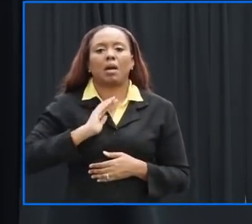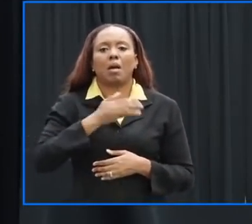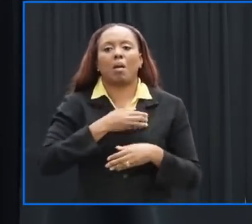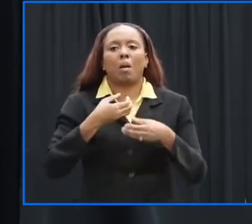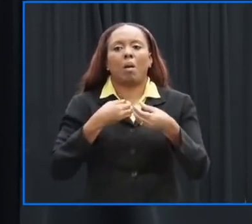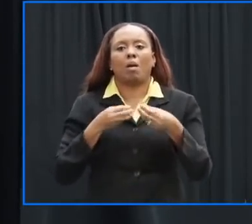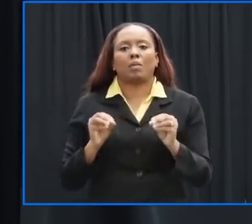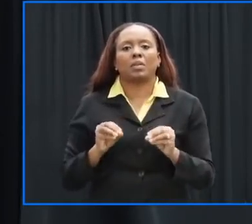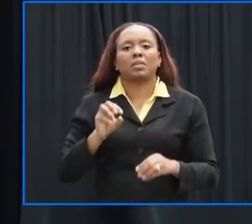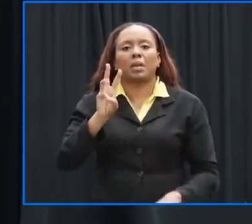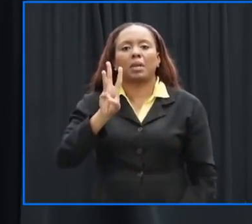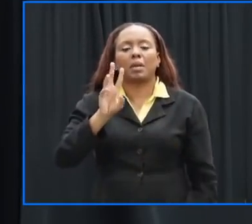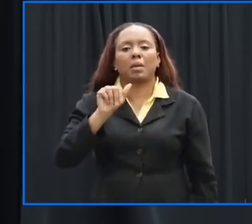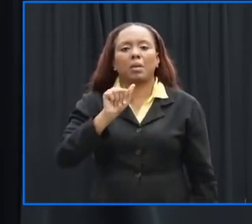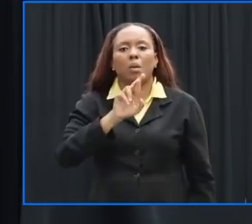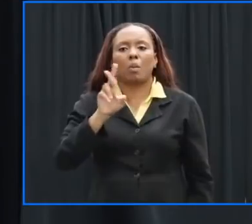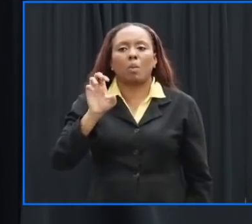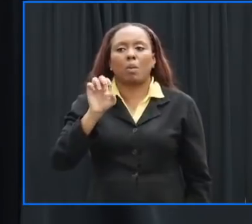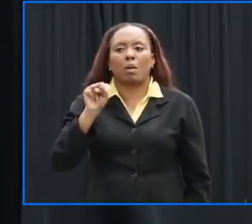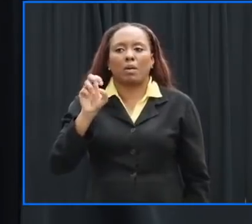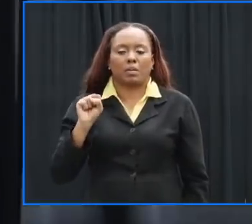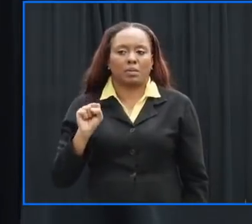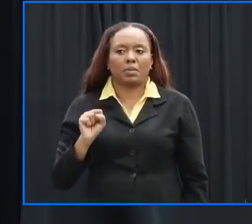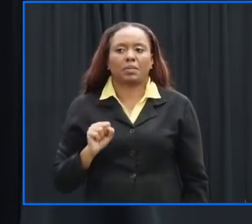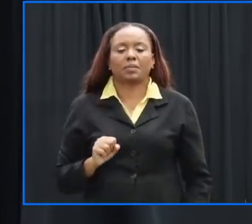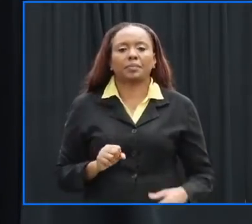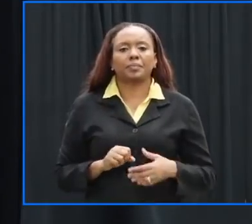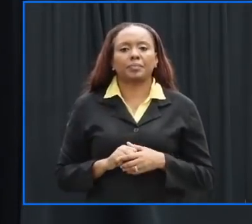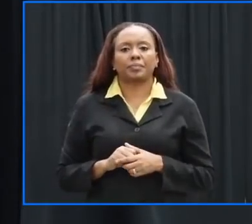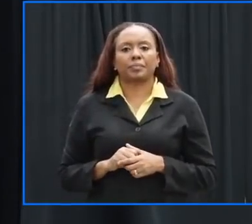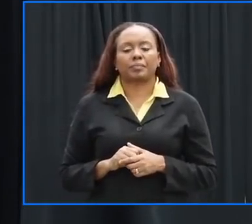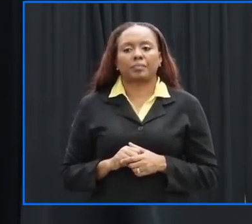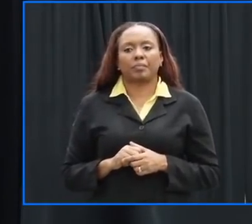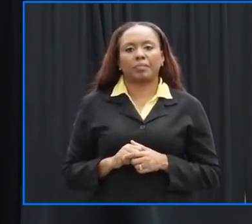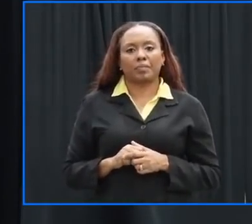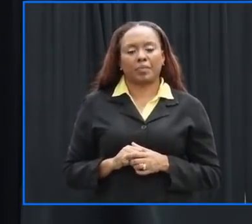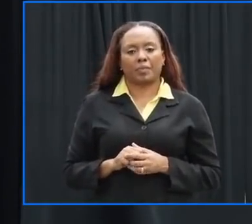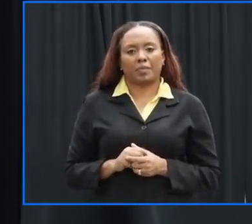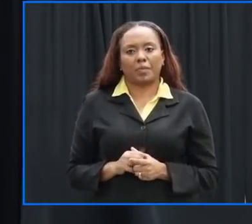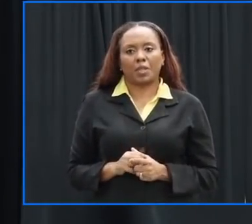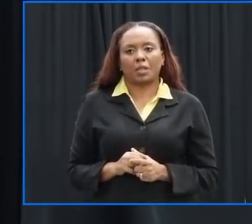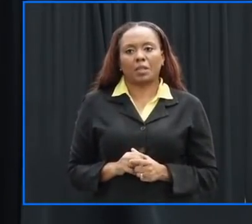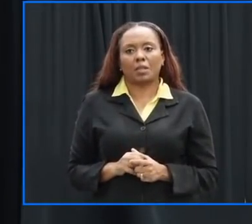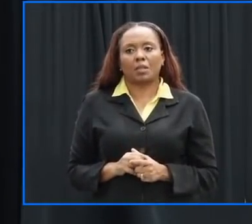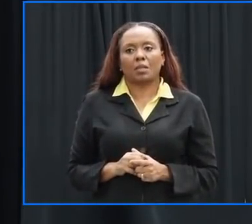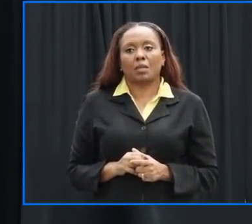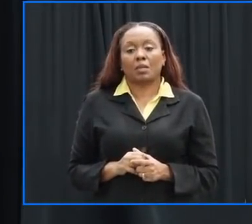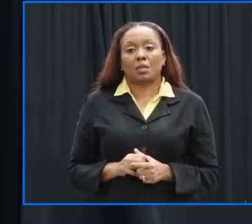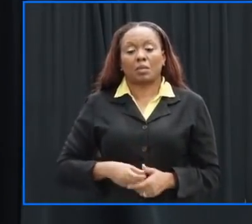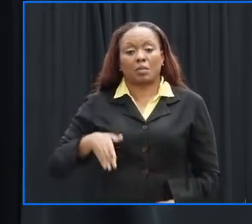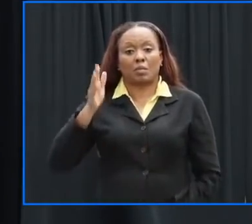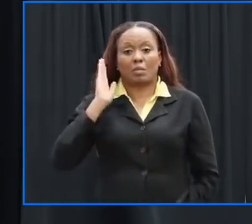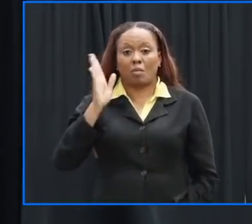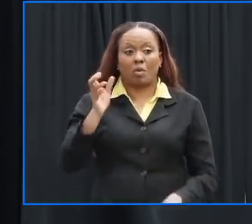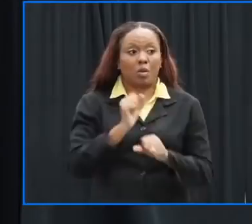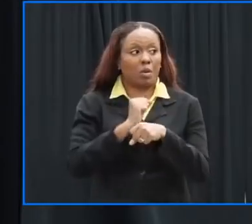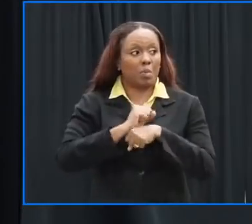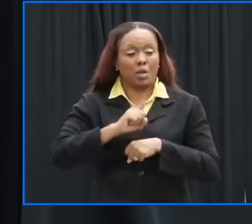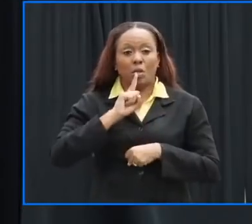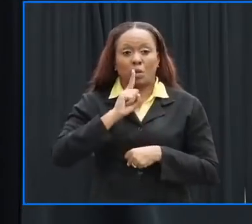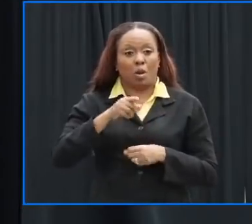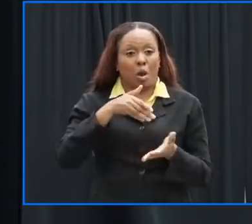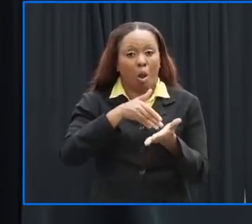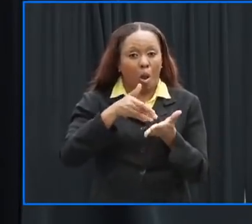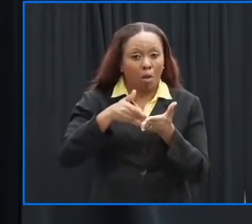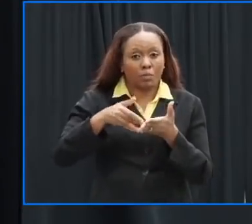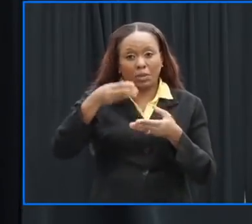park the at that time we will ensure that you have there are periodic updates